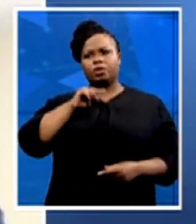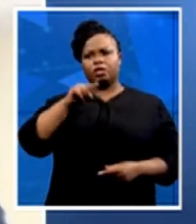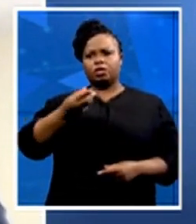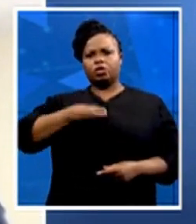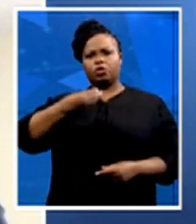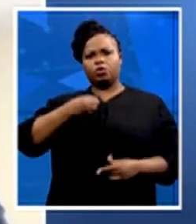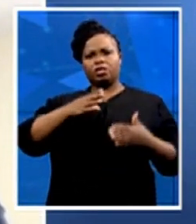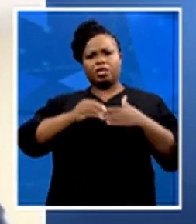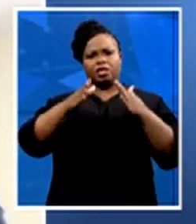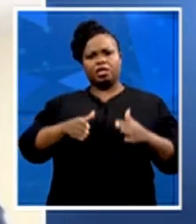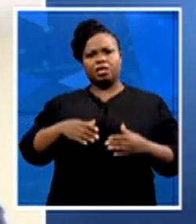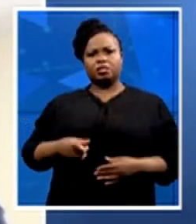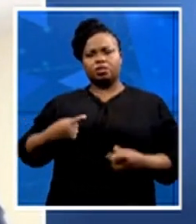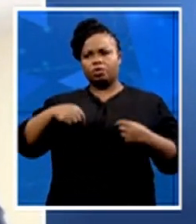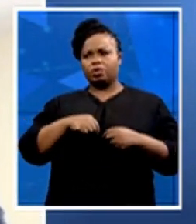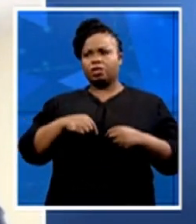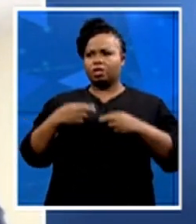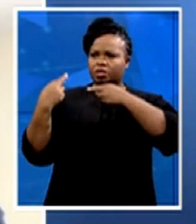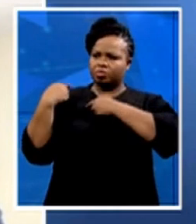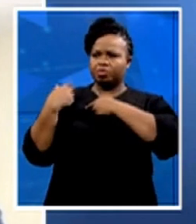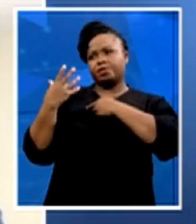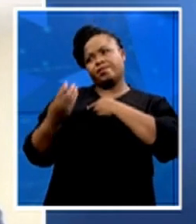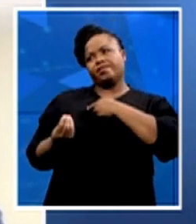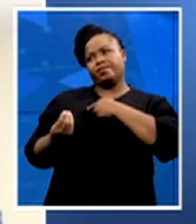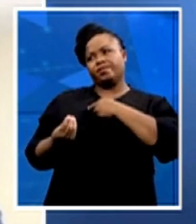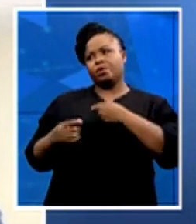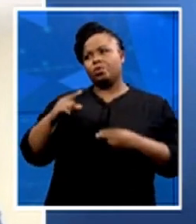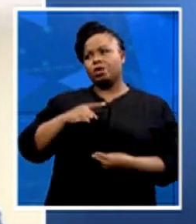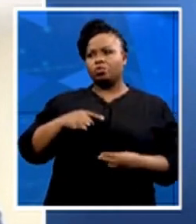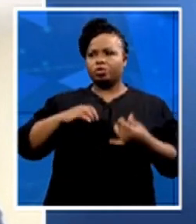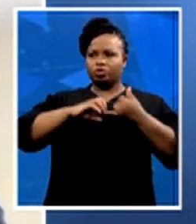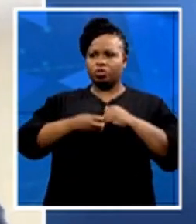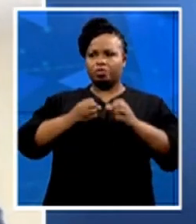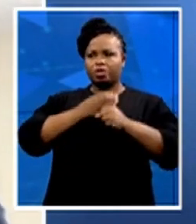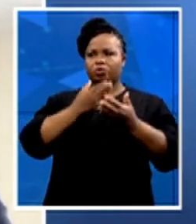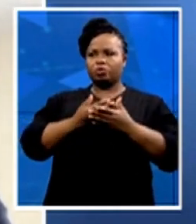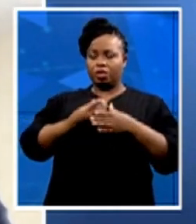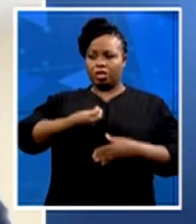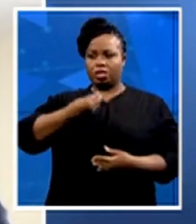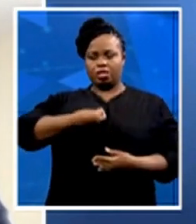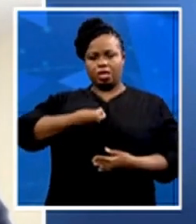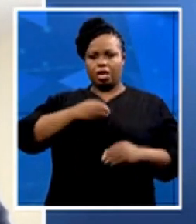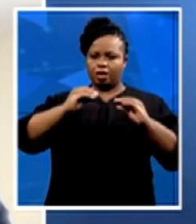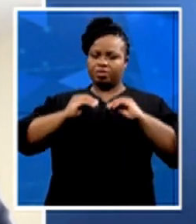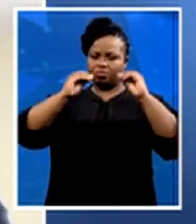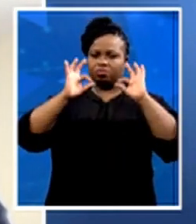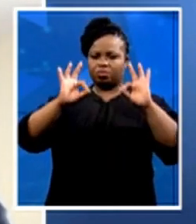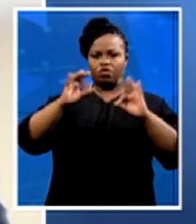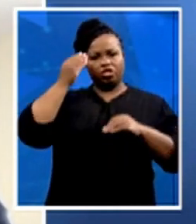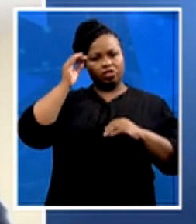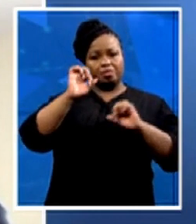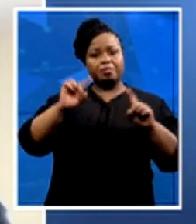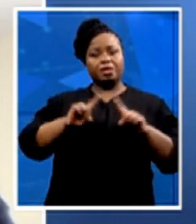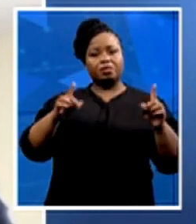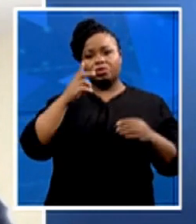you know, to advance interest of young people. But when the scourge of unemployment increases in the fashion